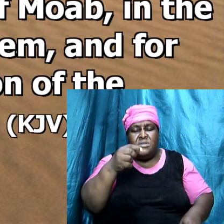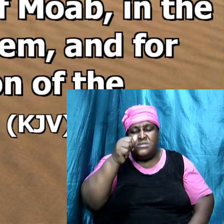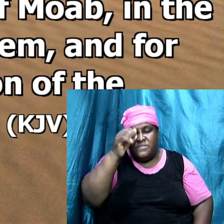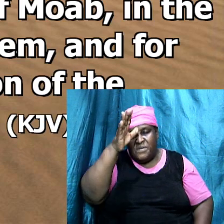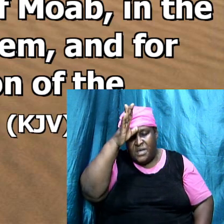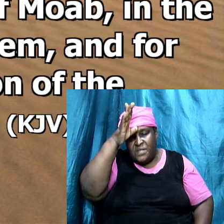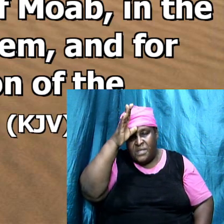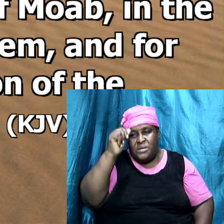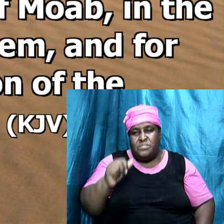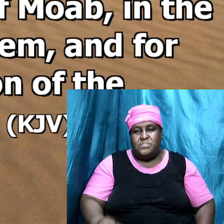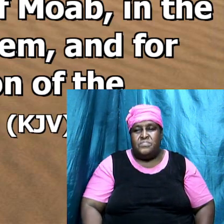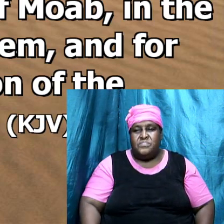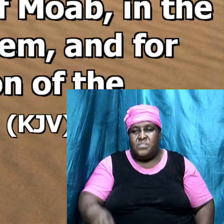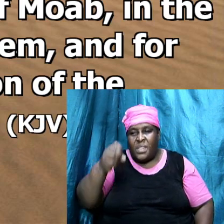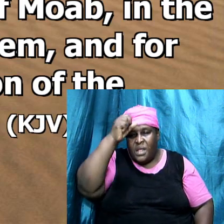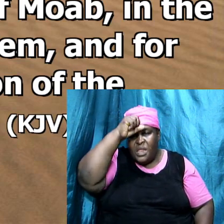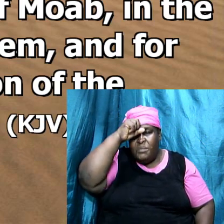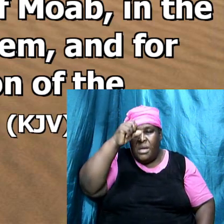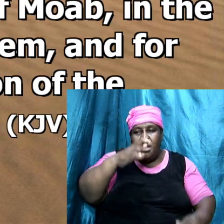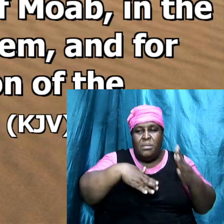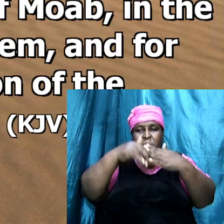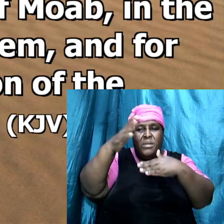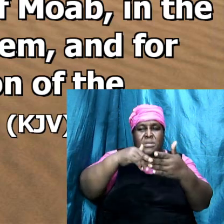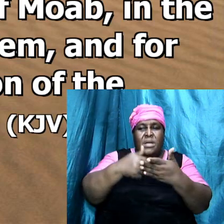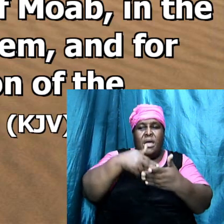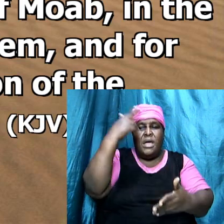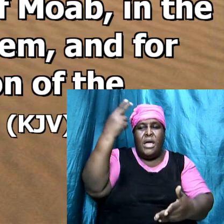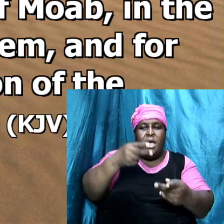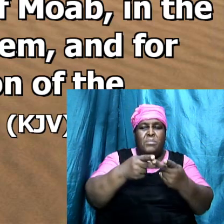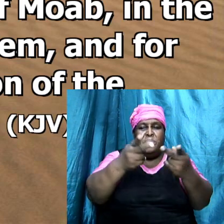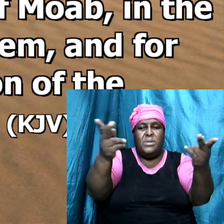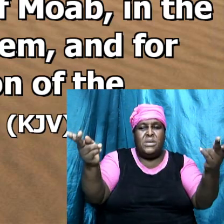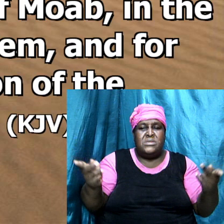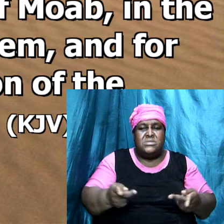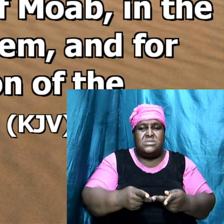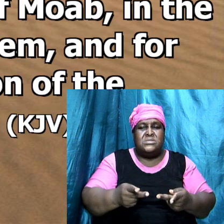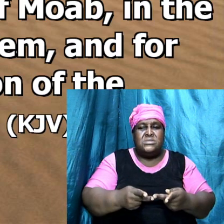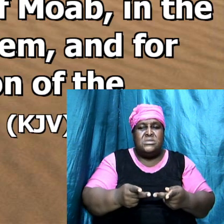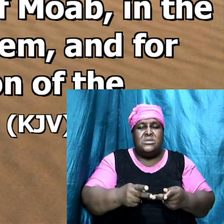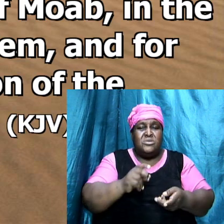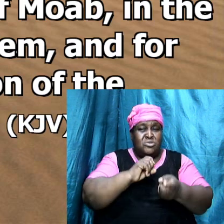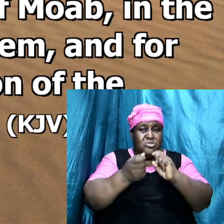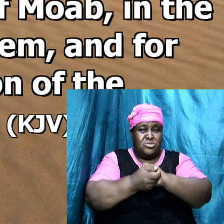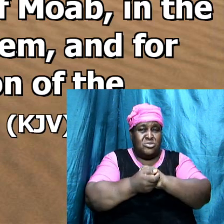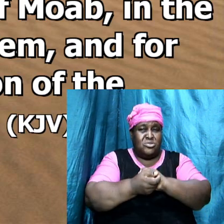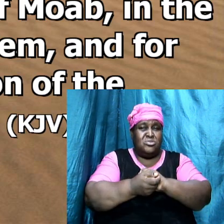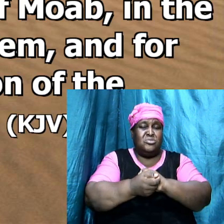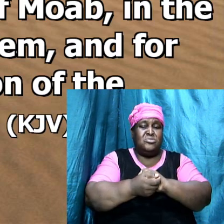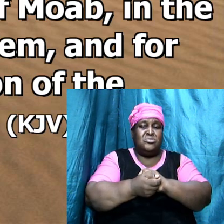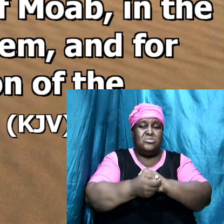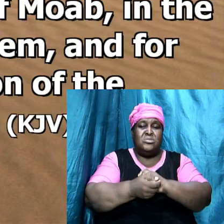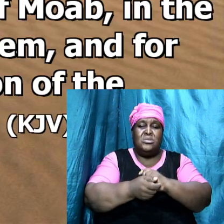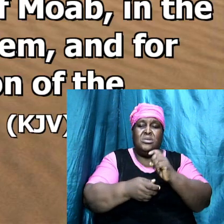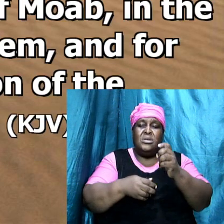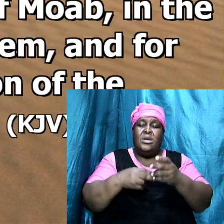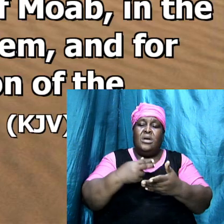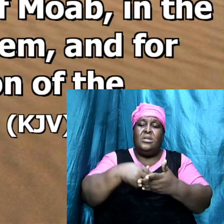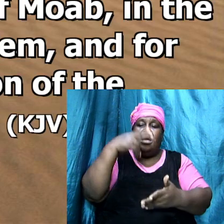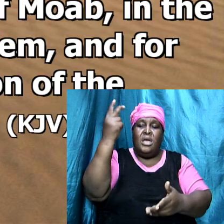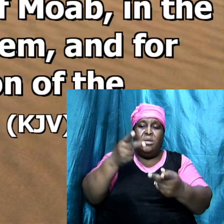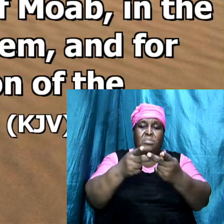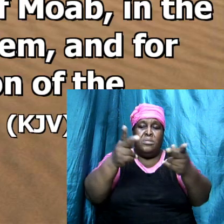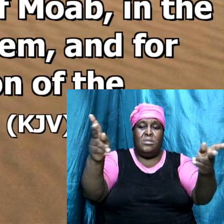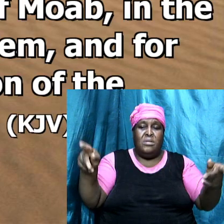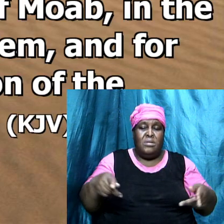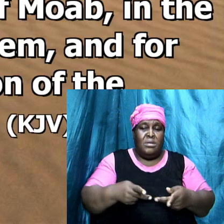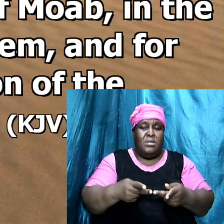Then did Solomon build a high place, hear what the man do now, the wife turned his heart, you know, and he built that high place